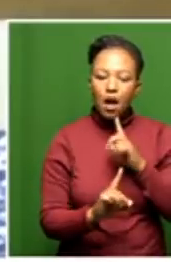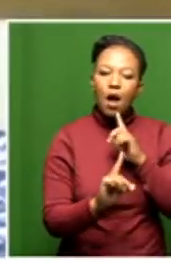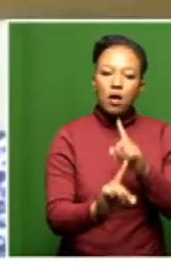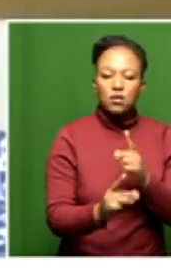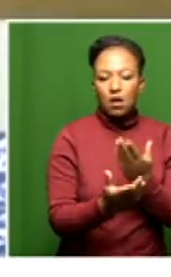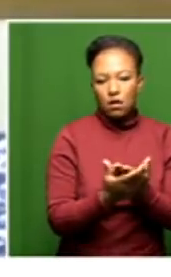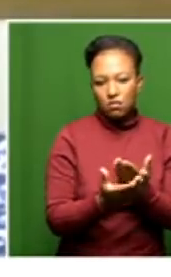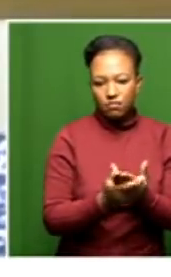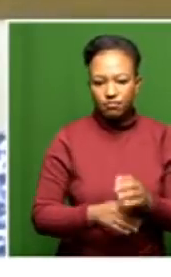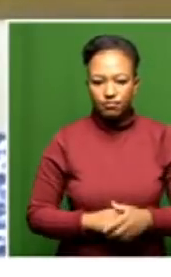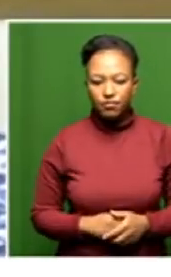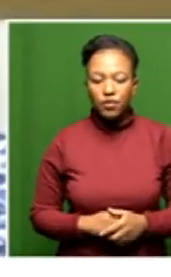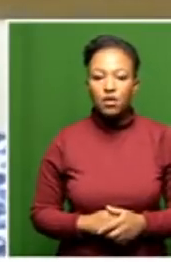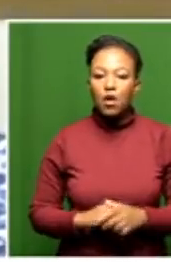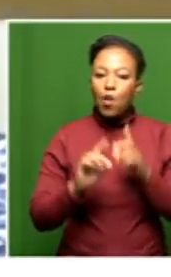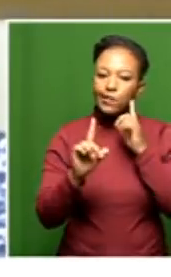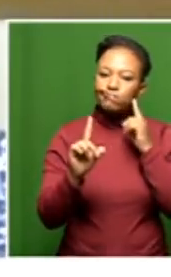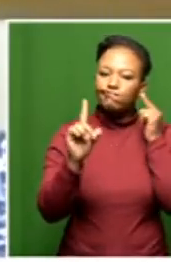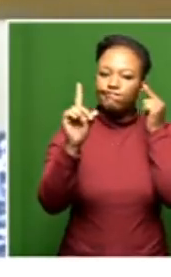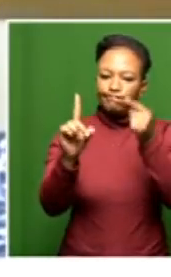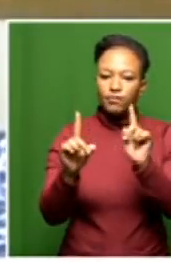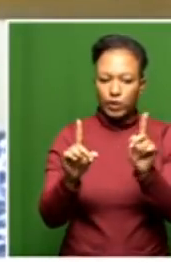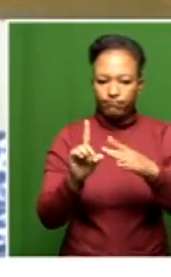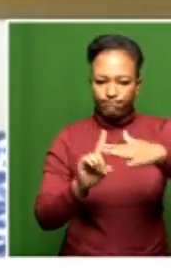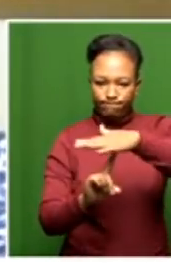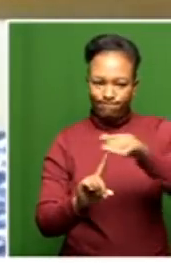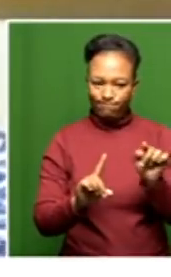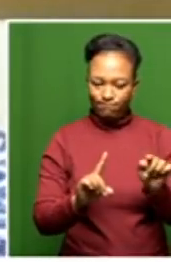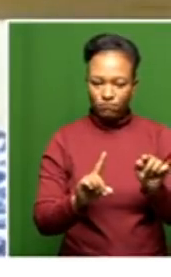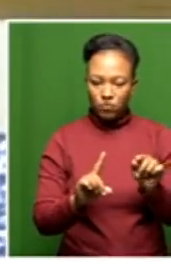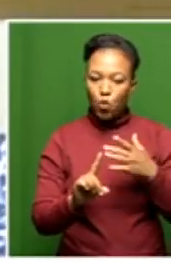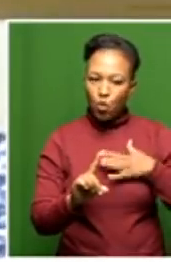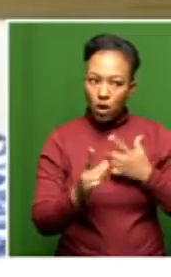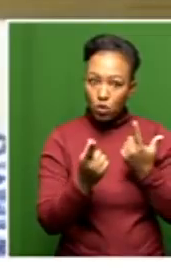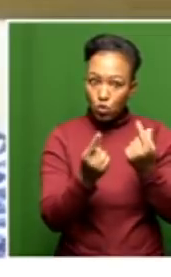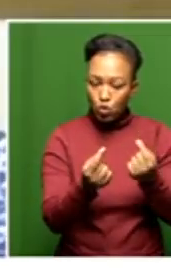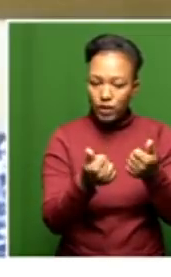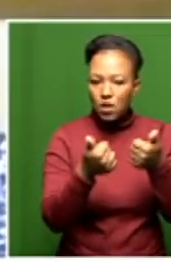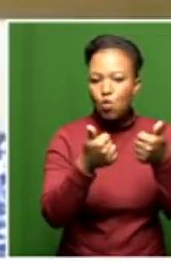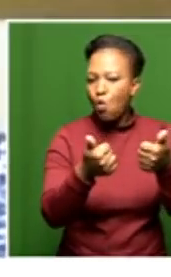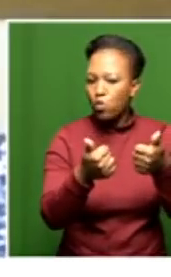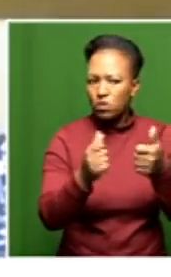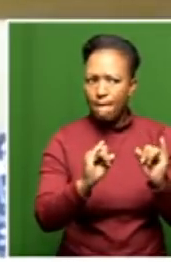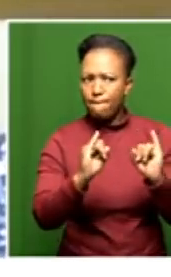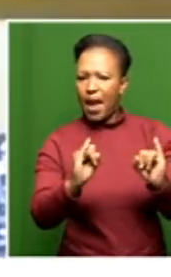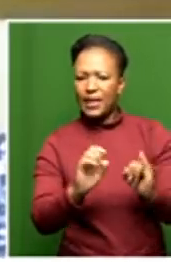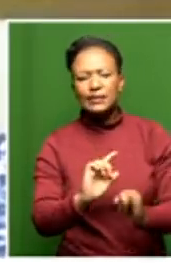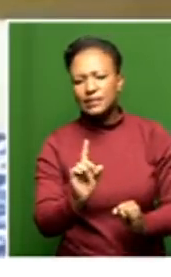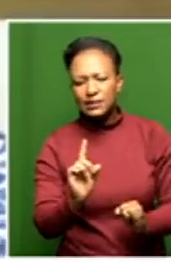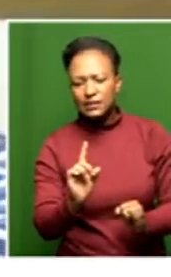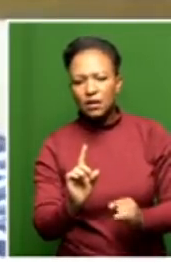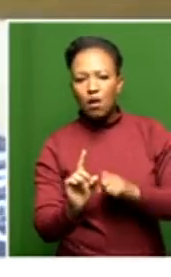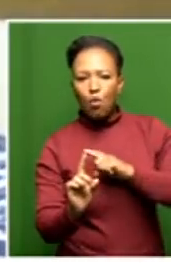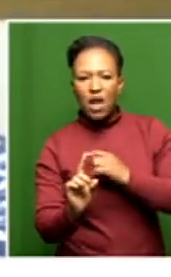give you. Our intention in this situation was to do good, not to do bad. So if there is a